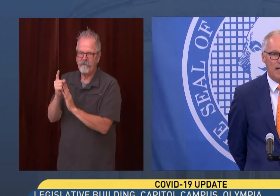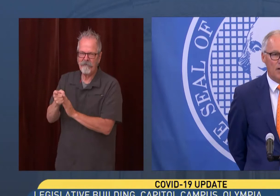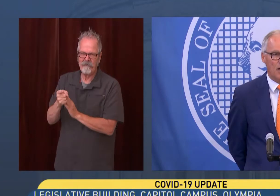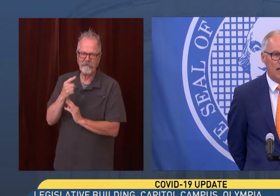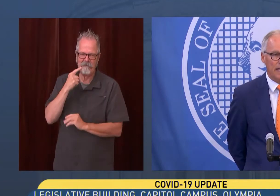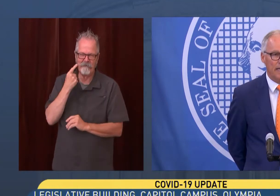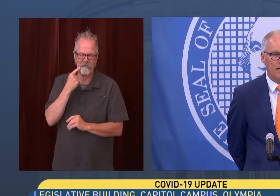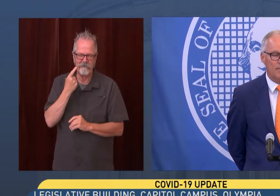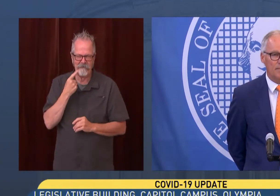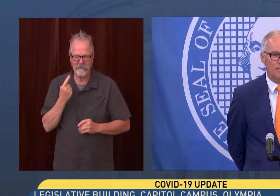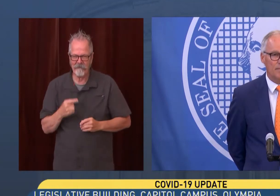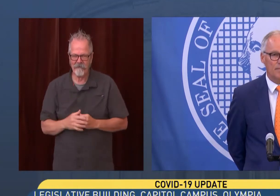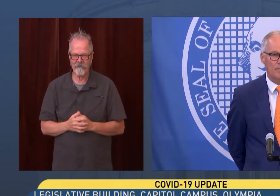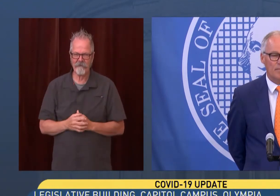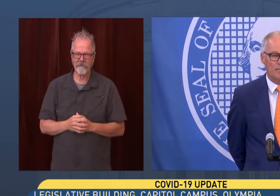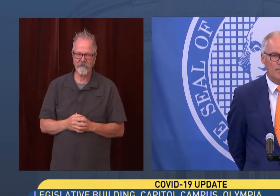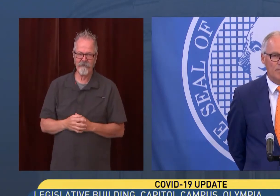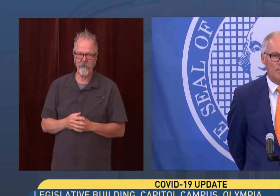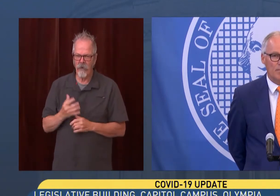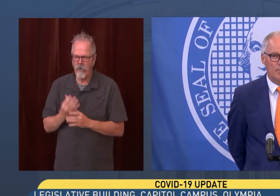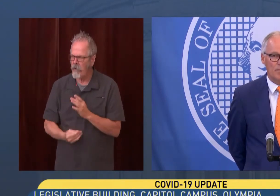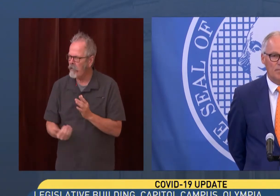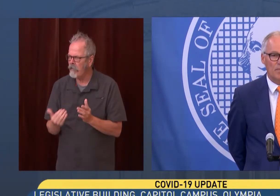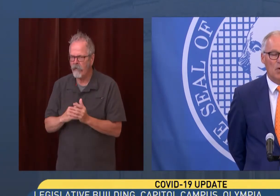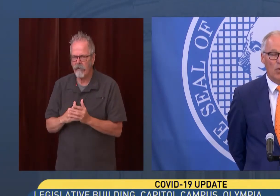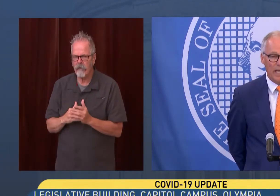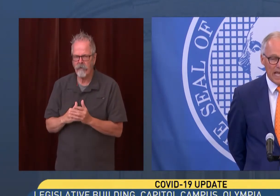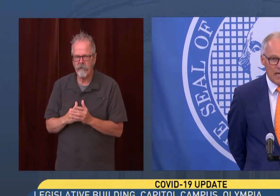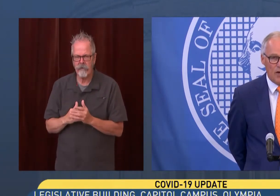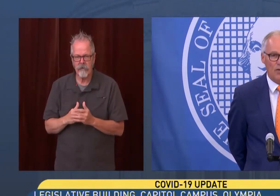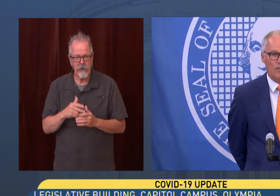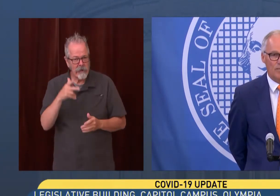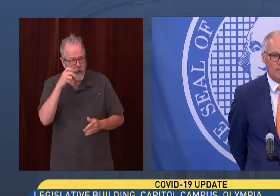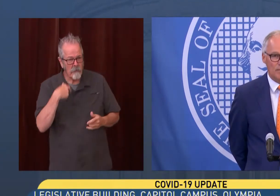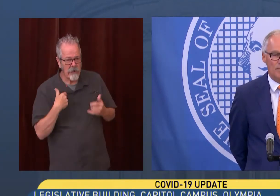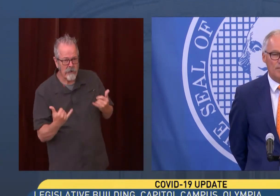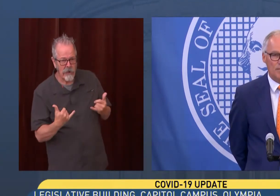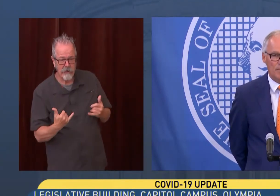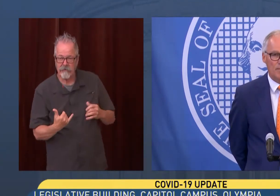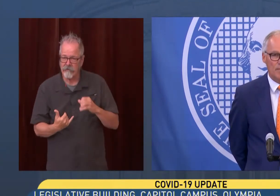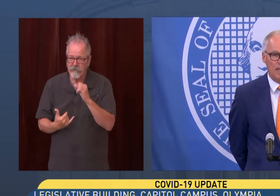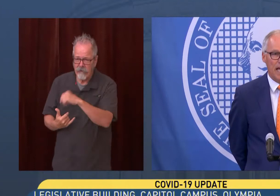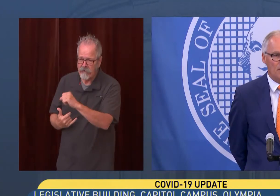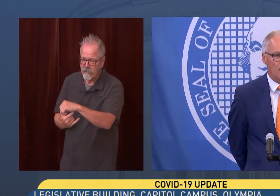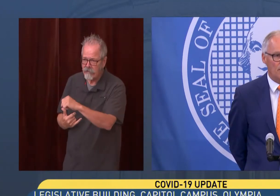Can you hear now? Oh, you're gone again. Can you hear me now? All right. Give me one sec here.